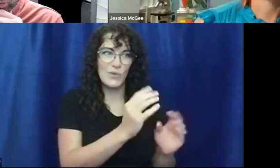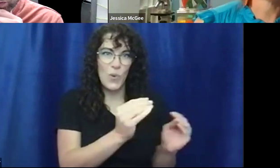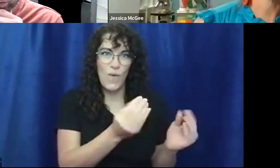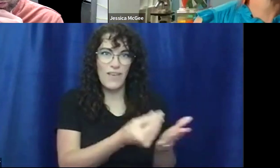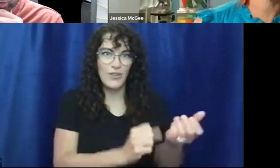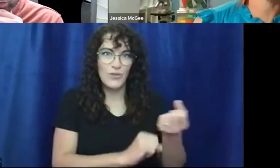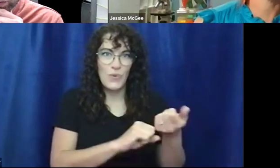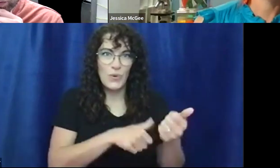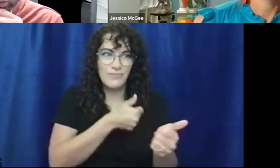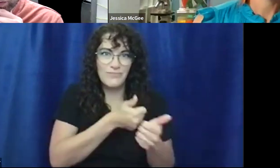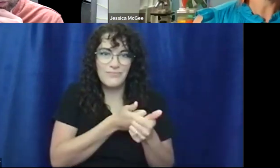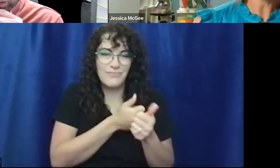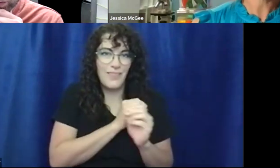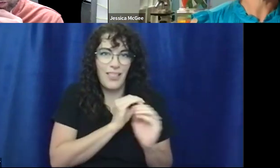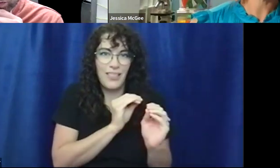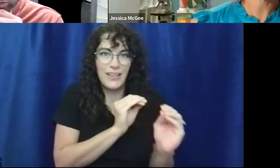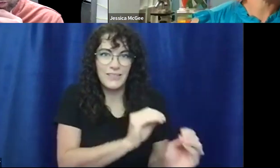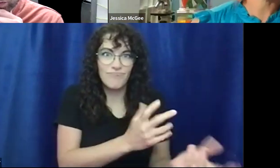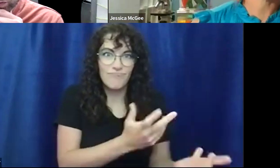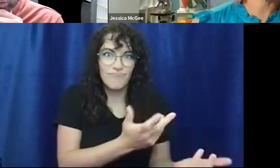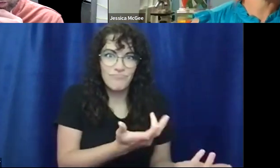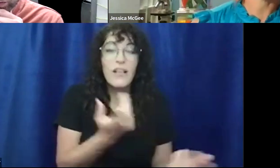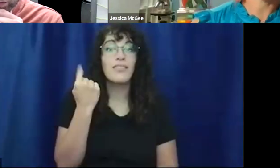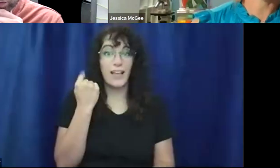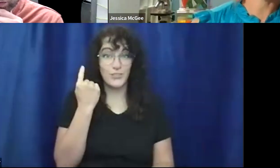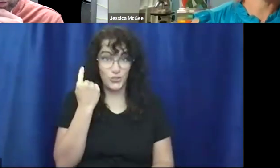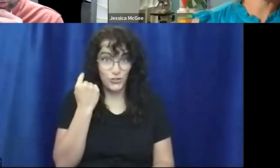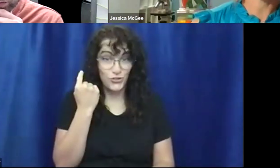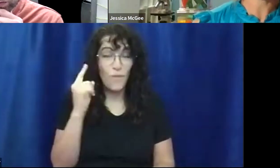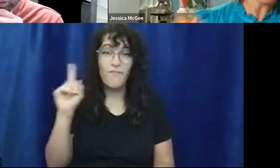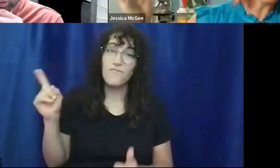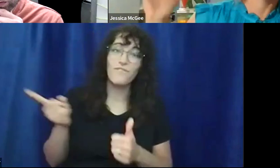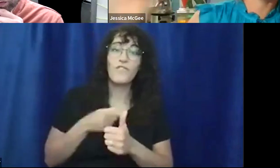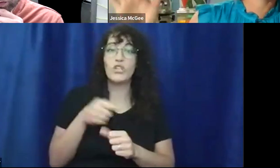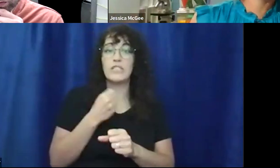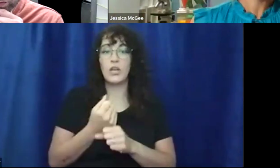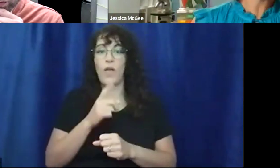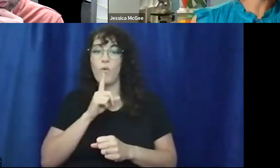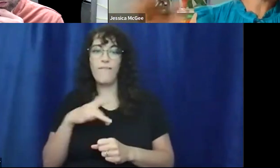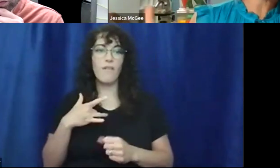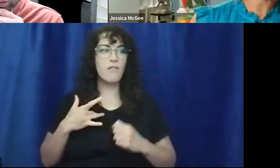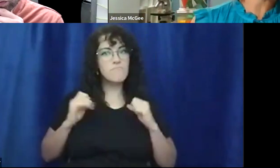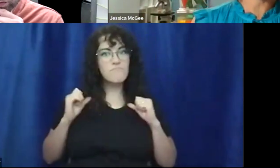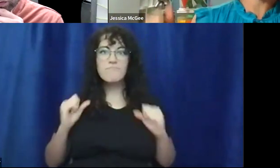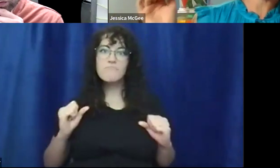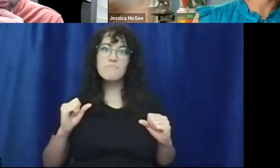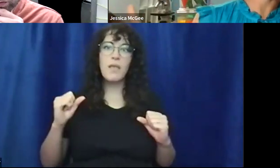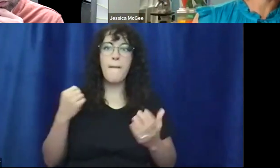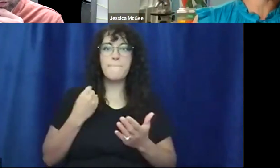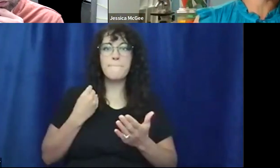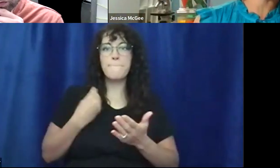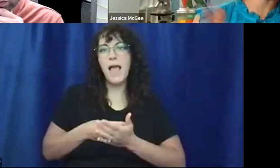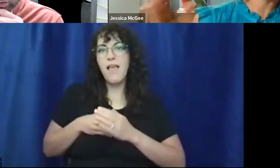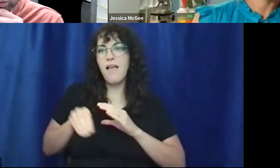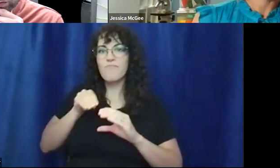in place. So last year was the first year I was really like, okay, we have money in the bank and I have a